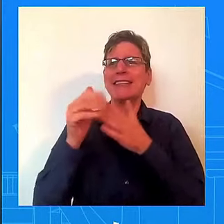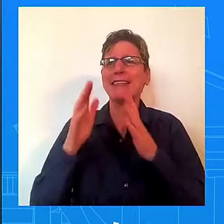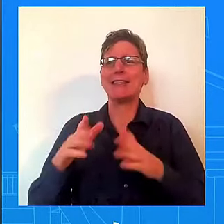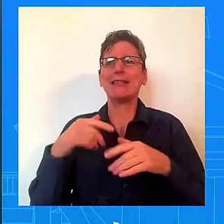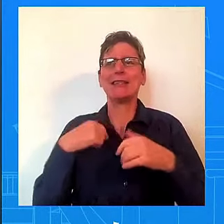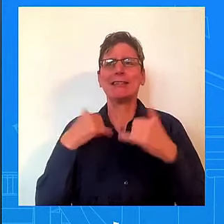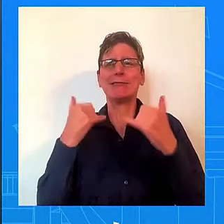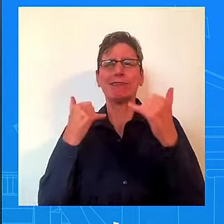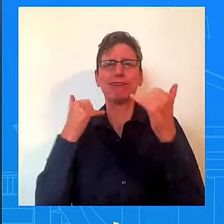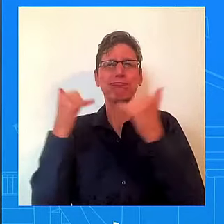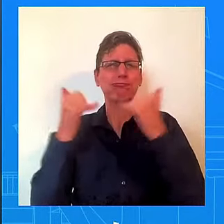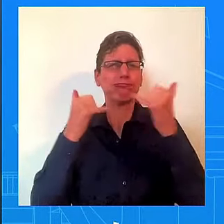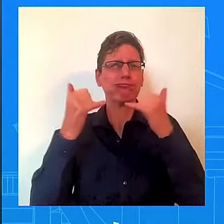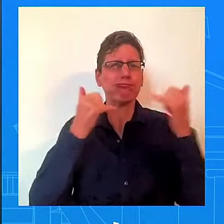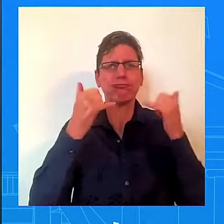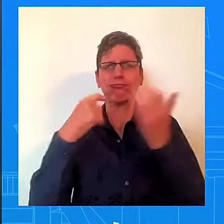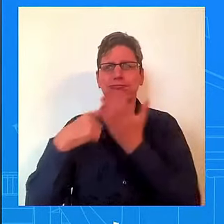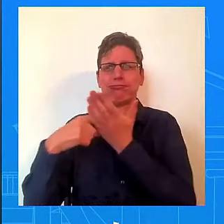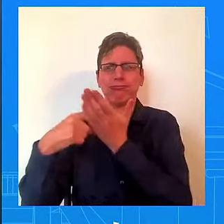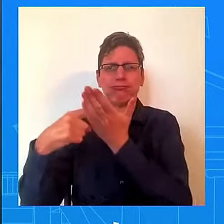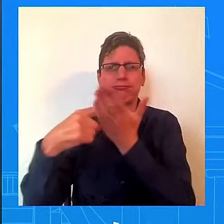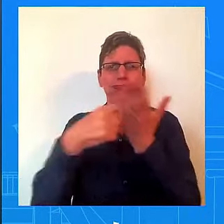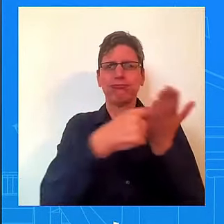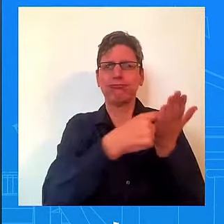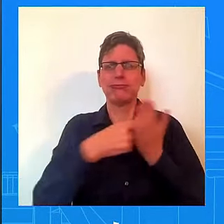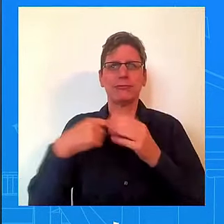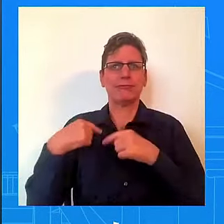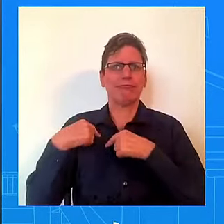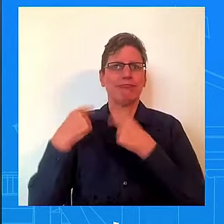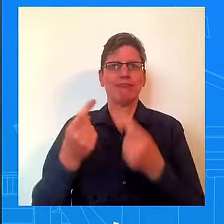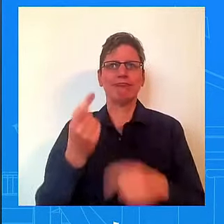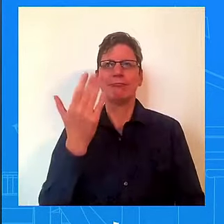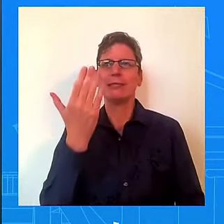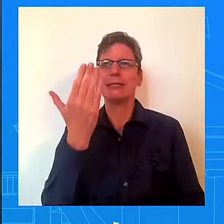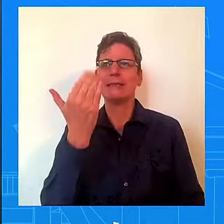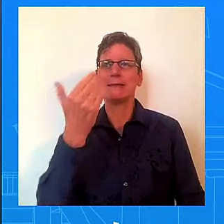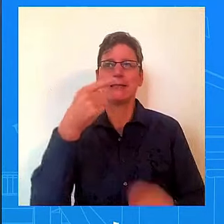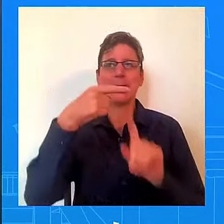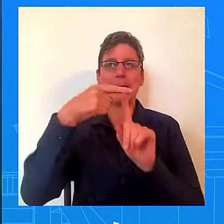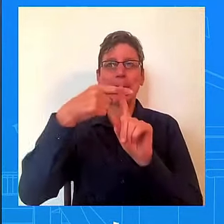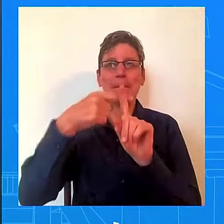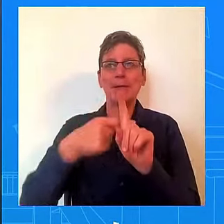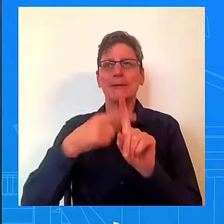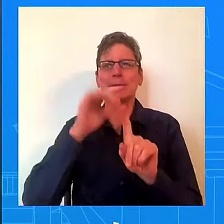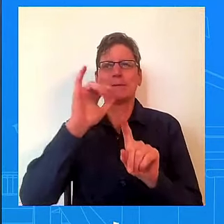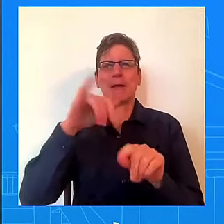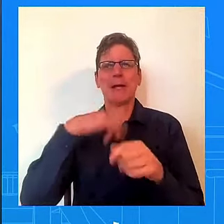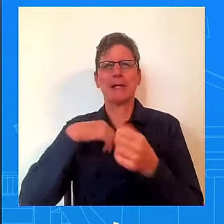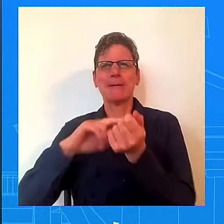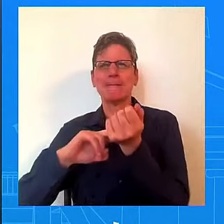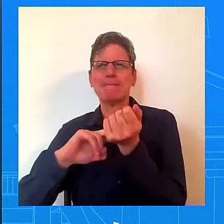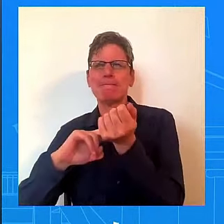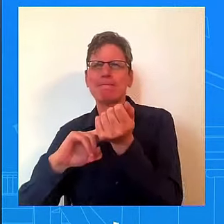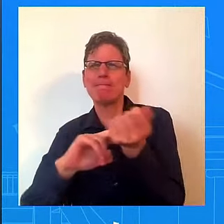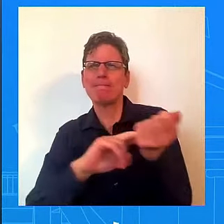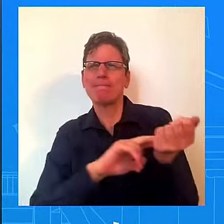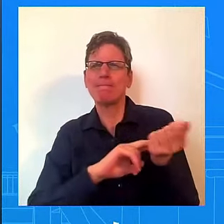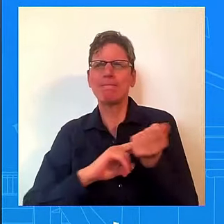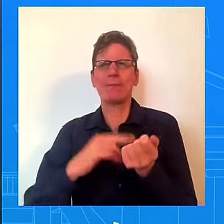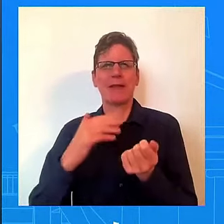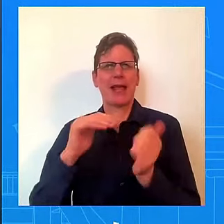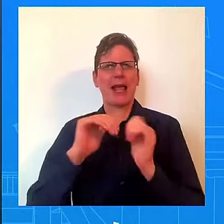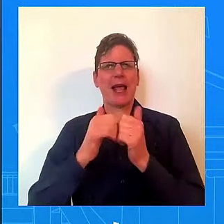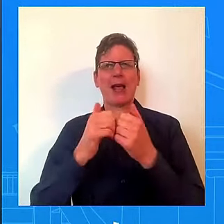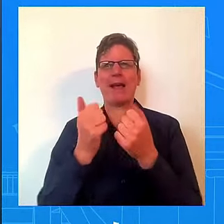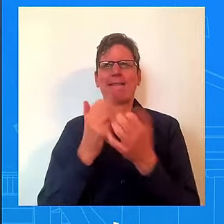or so and observing how they've been transformed by this Investing in America agenda. You're well aware of